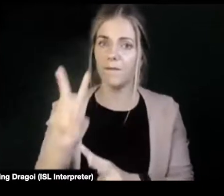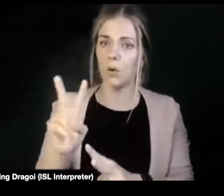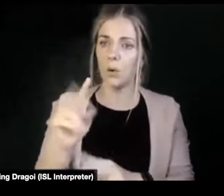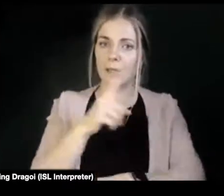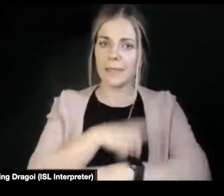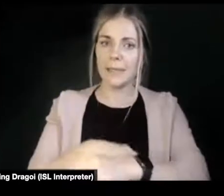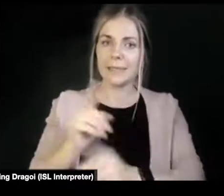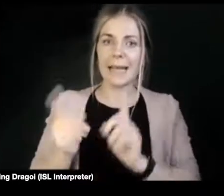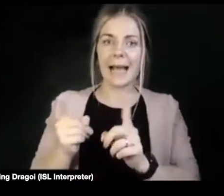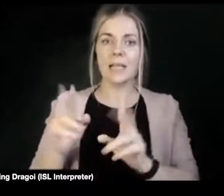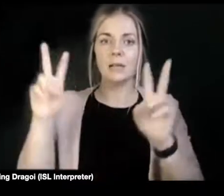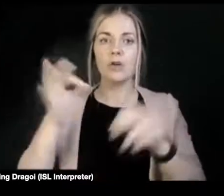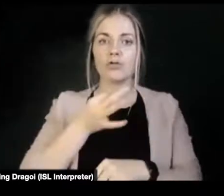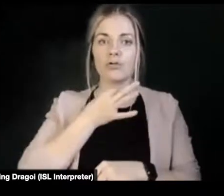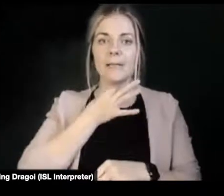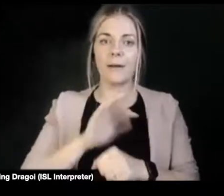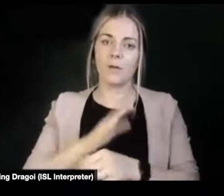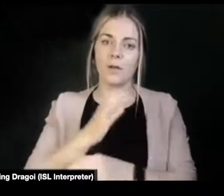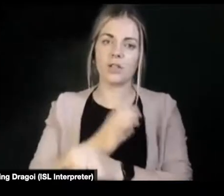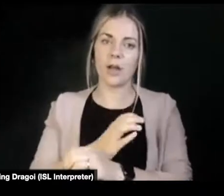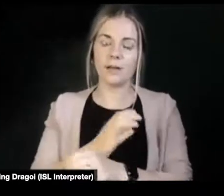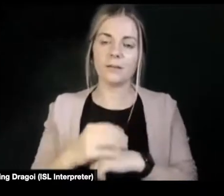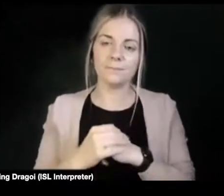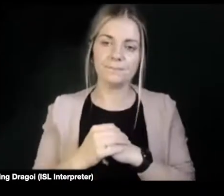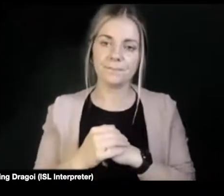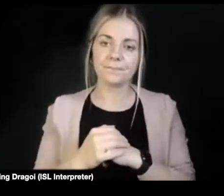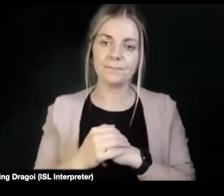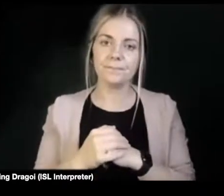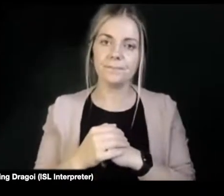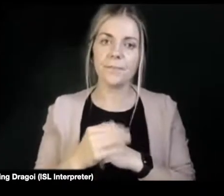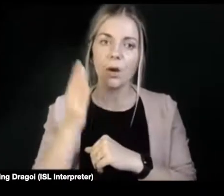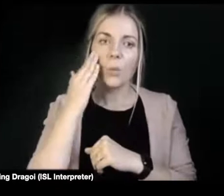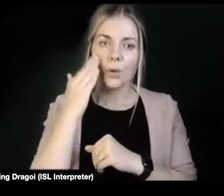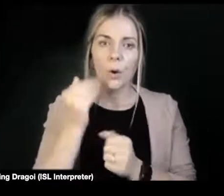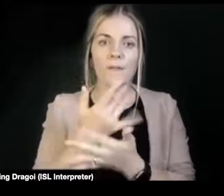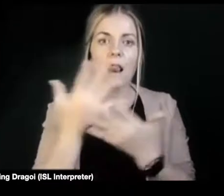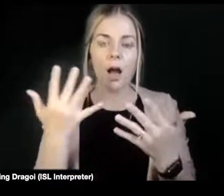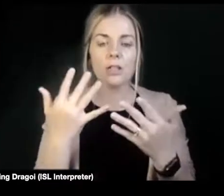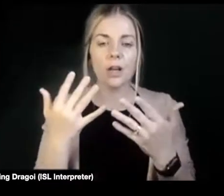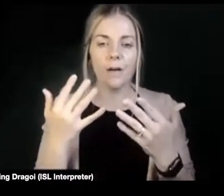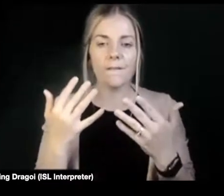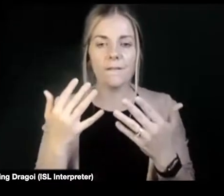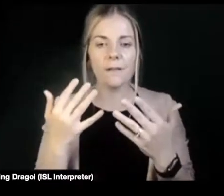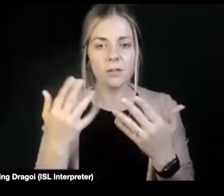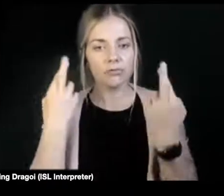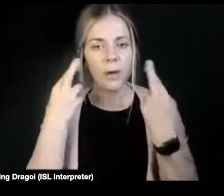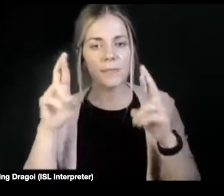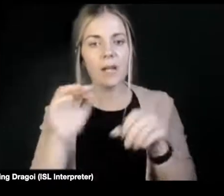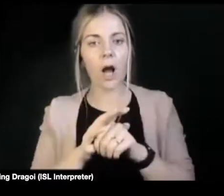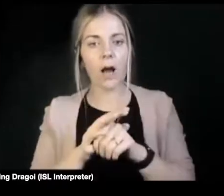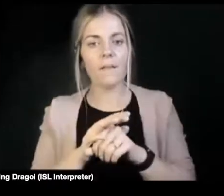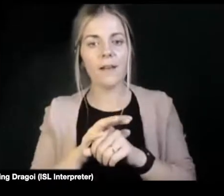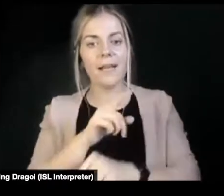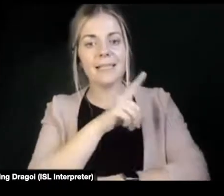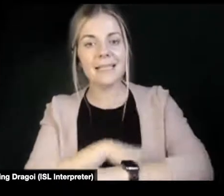a risk to the child. And we know that there is a lot of over-representation of disabled parents in legal and court